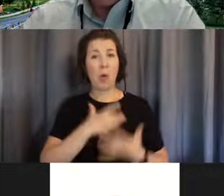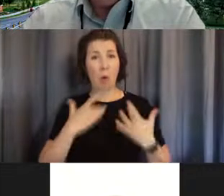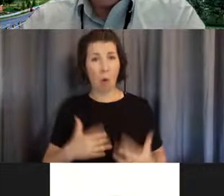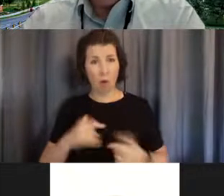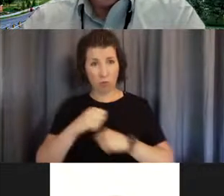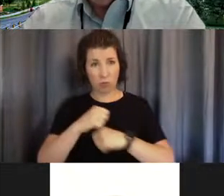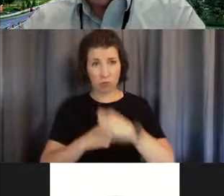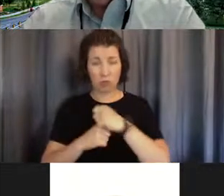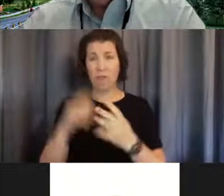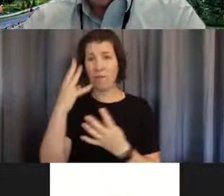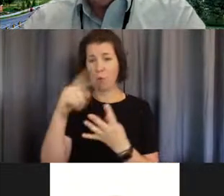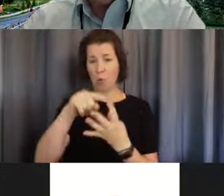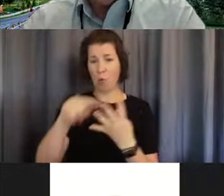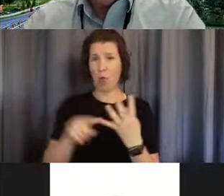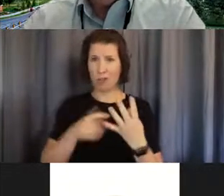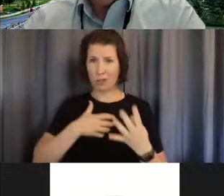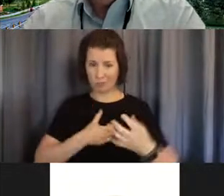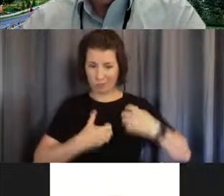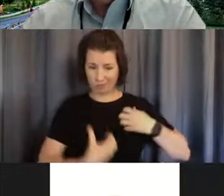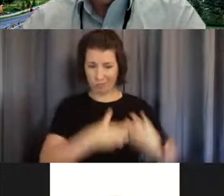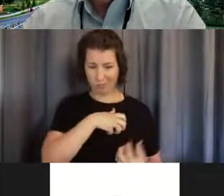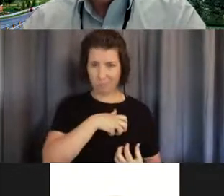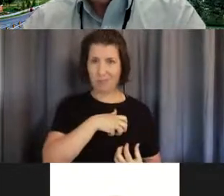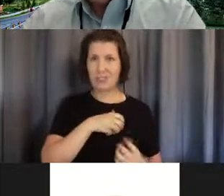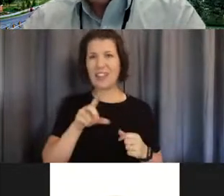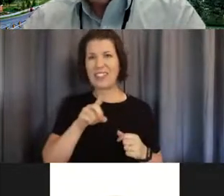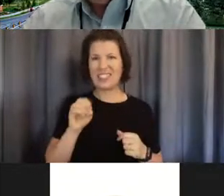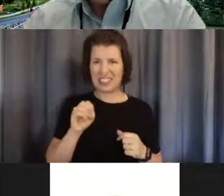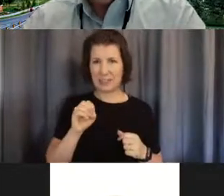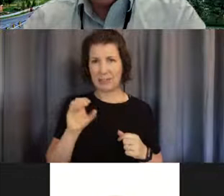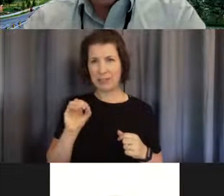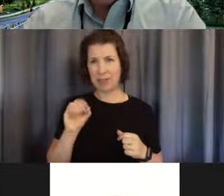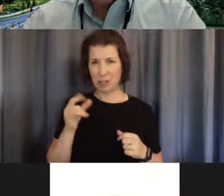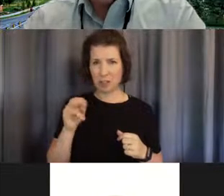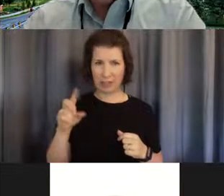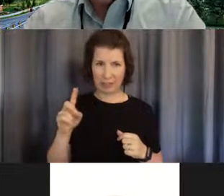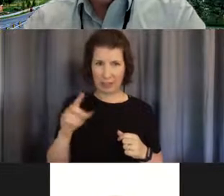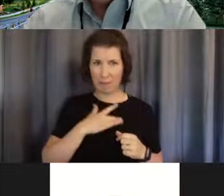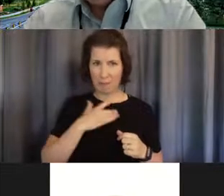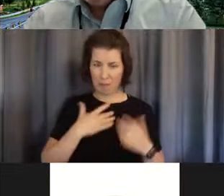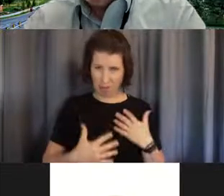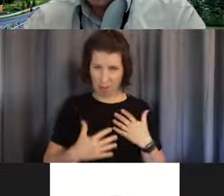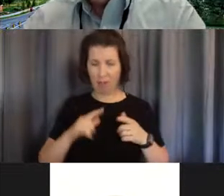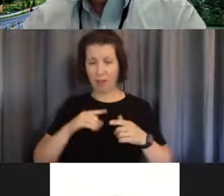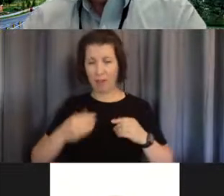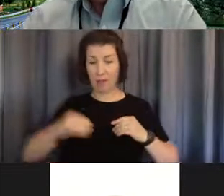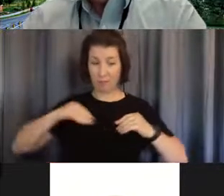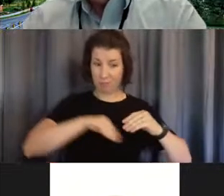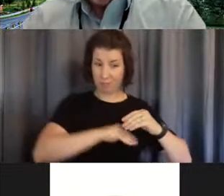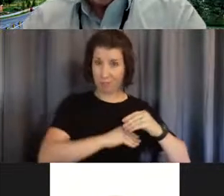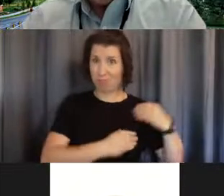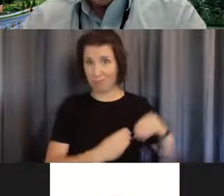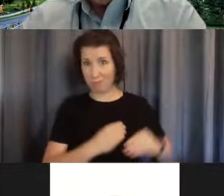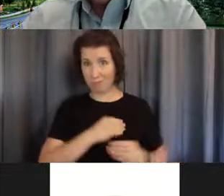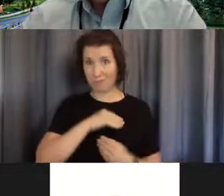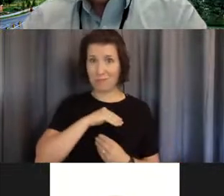deoxygenated blood on the right side coming from the body going to the lungs and oxygenated blood on